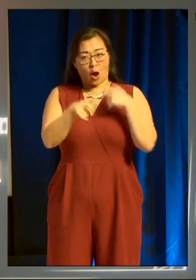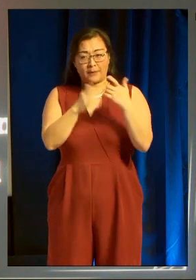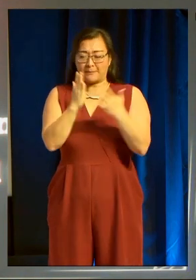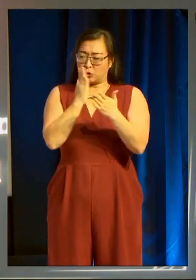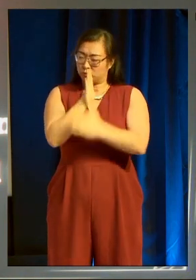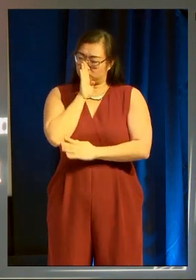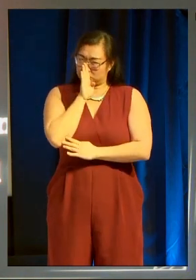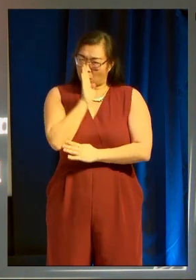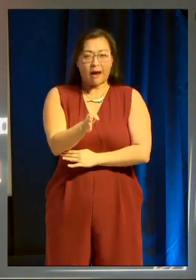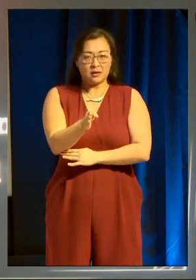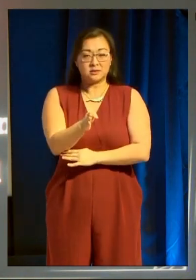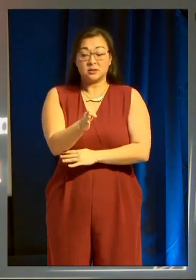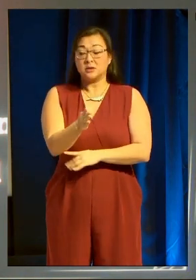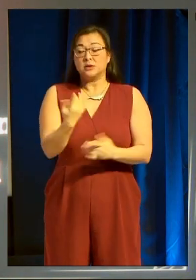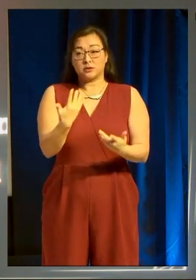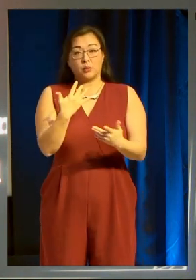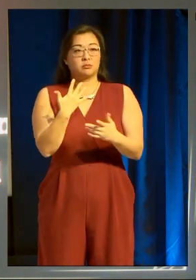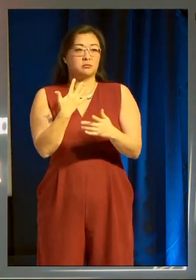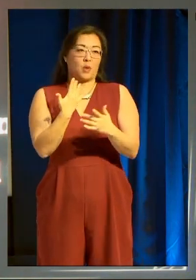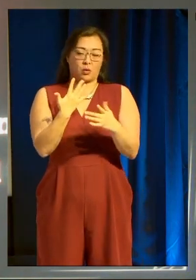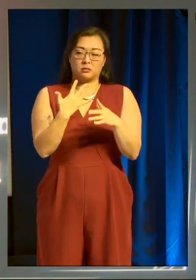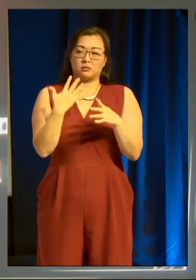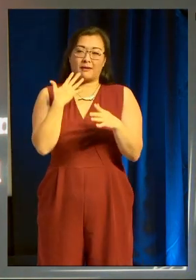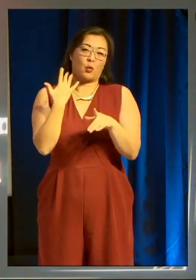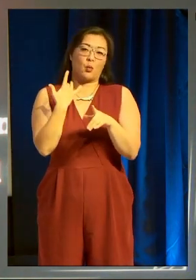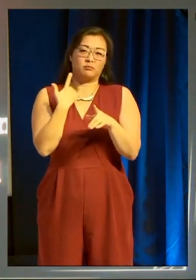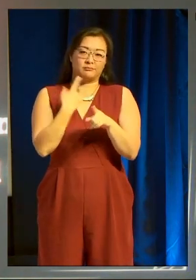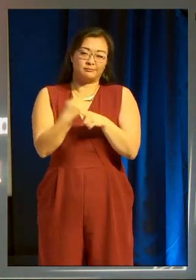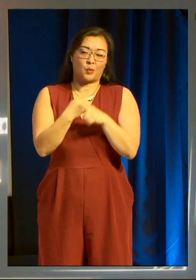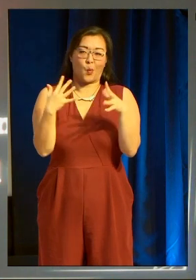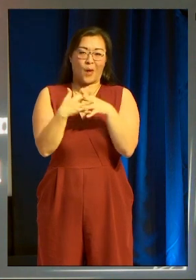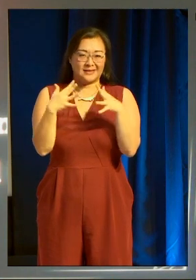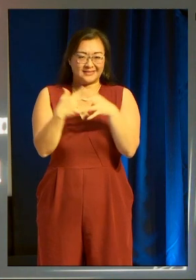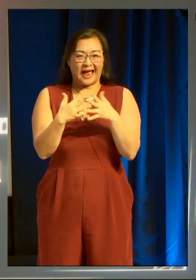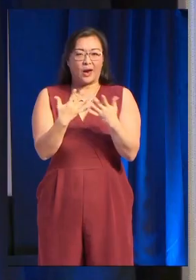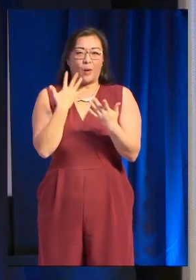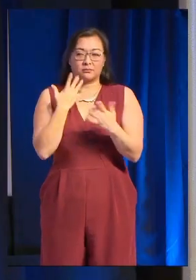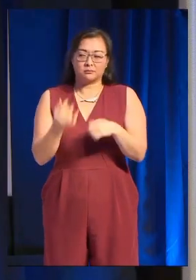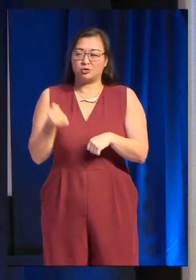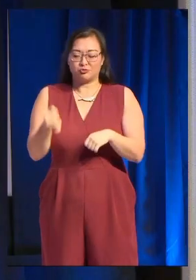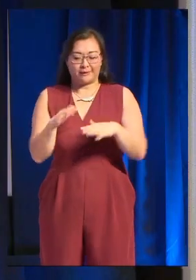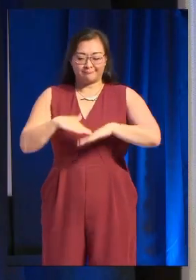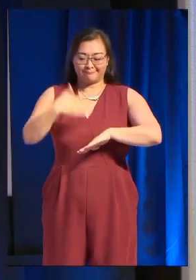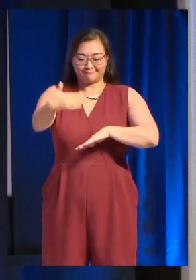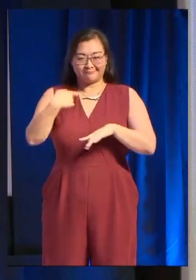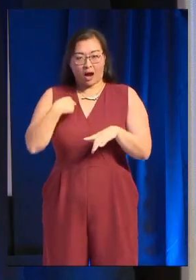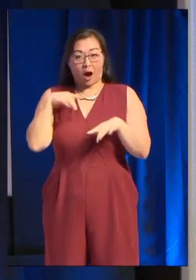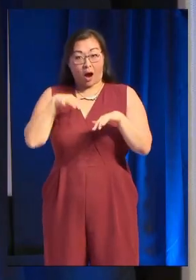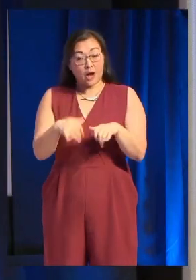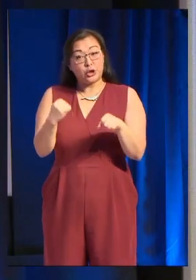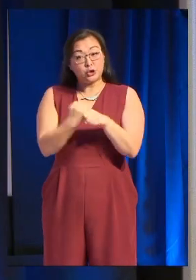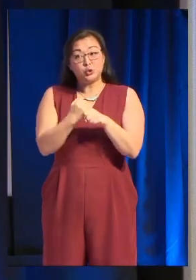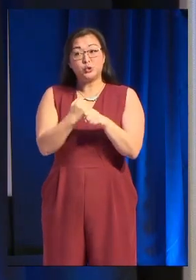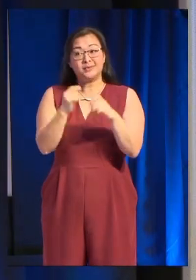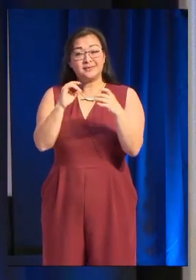on Wednesdays when I'm on the train to the office, I do Steam store page review where people send me their pages and I critique them and help